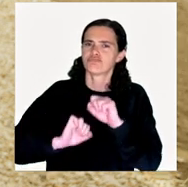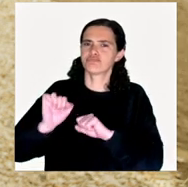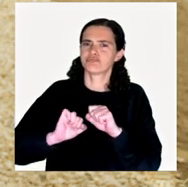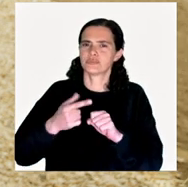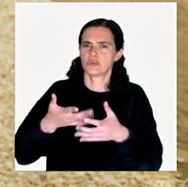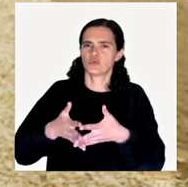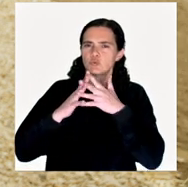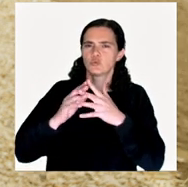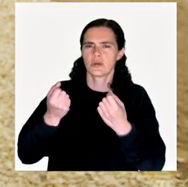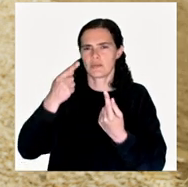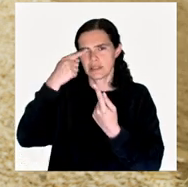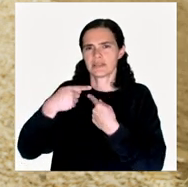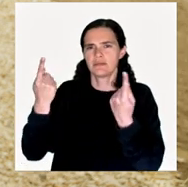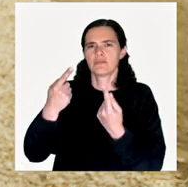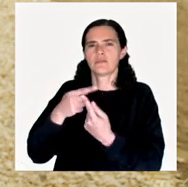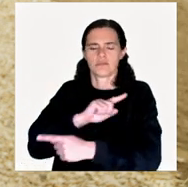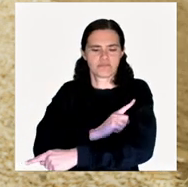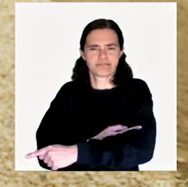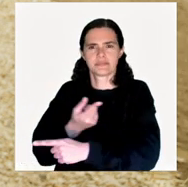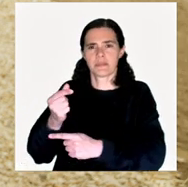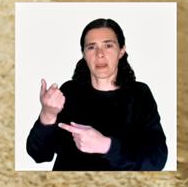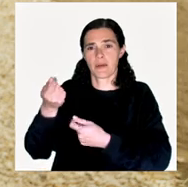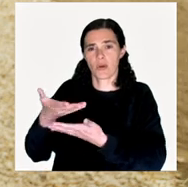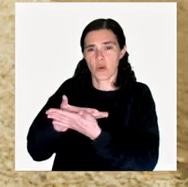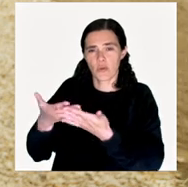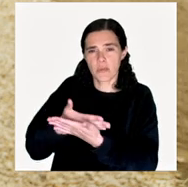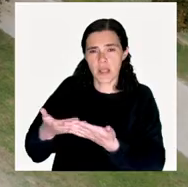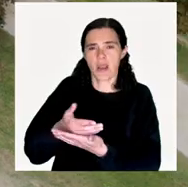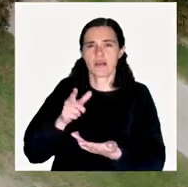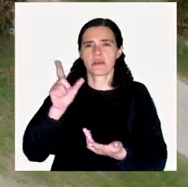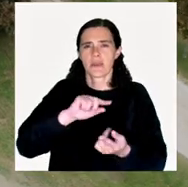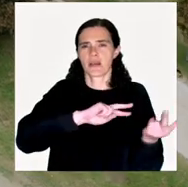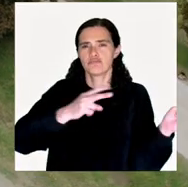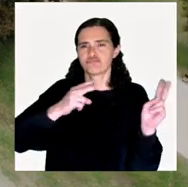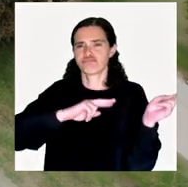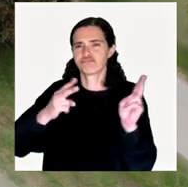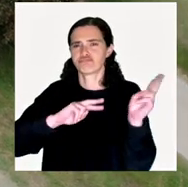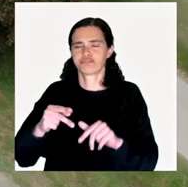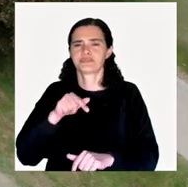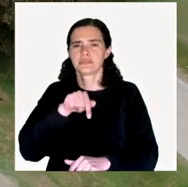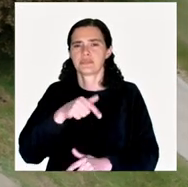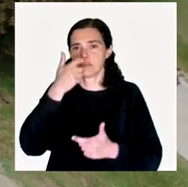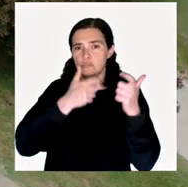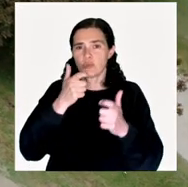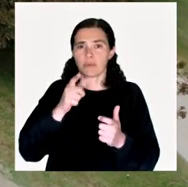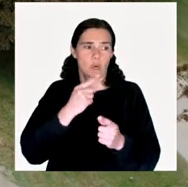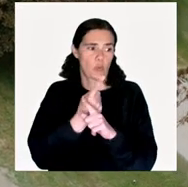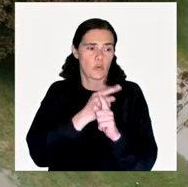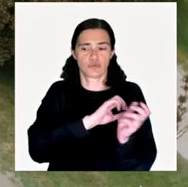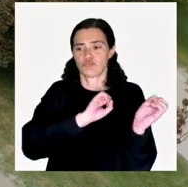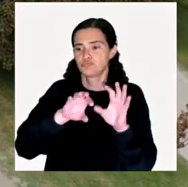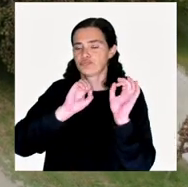his interest in the structure of power, the economy, migration of people